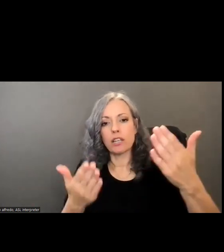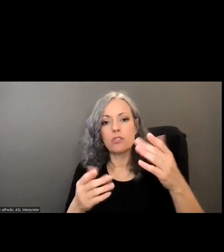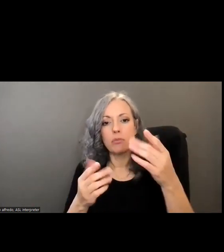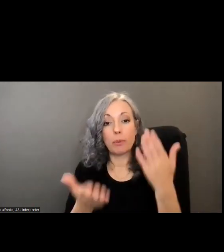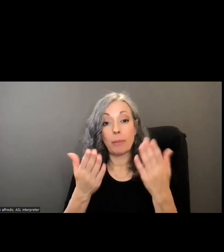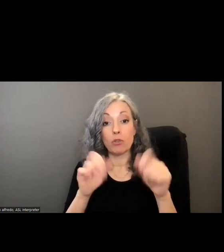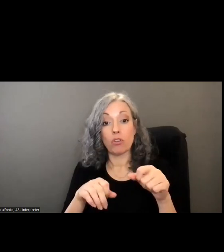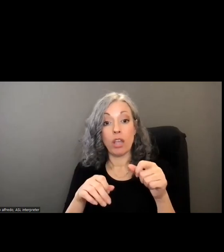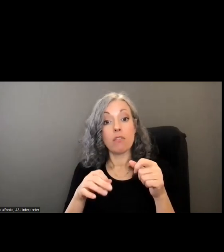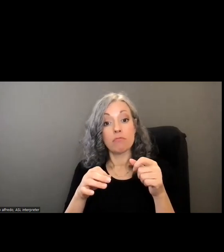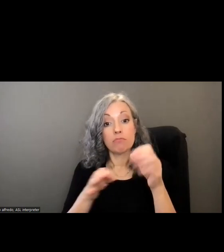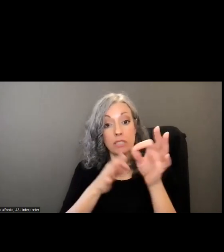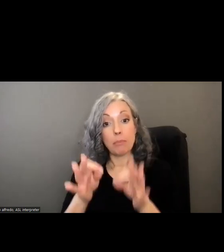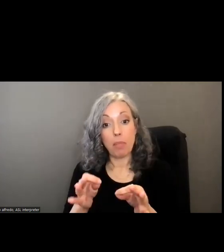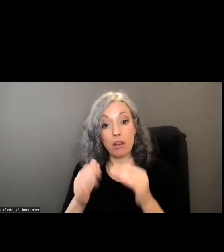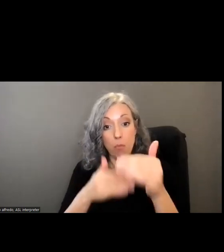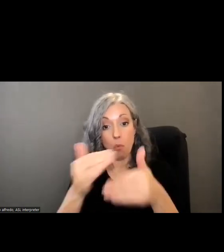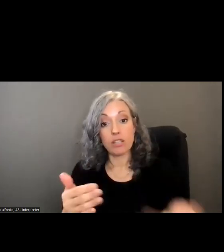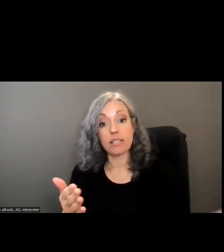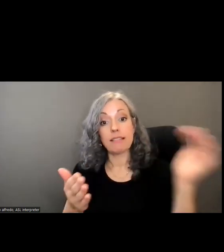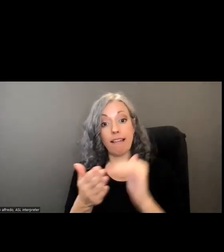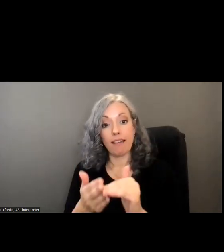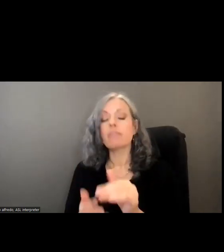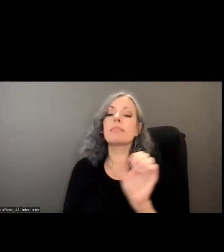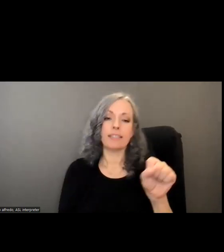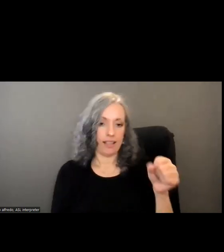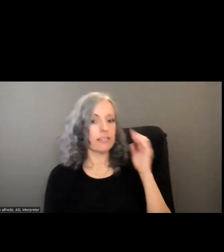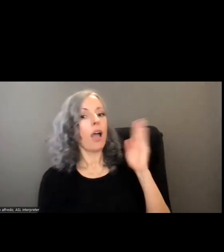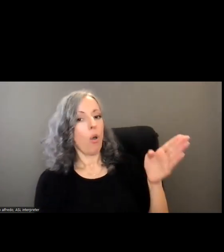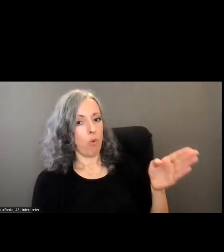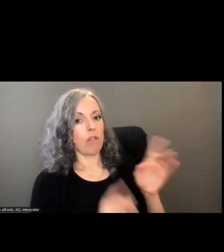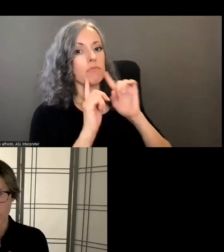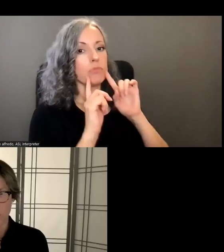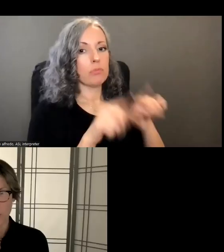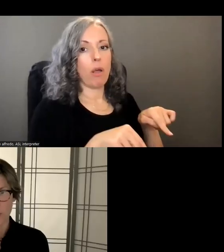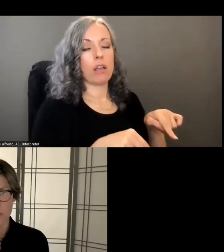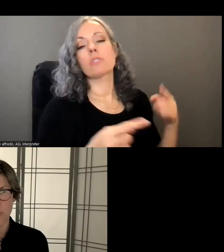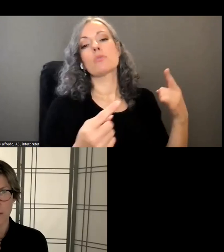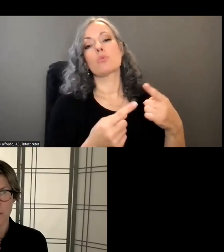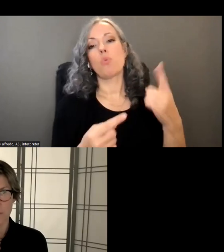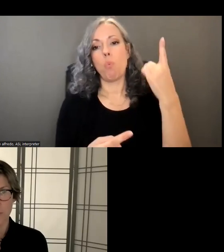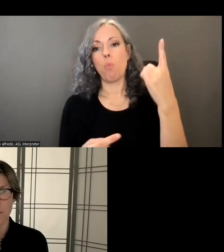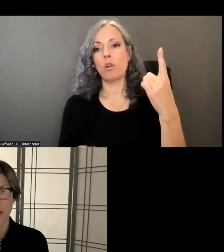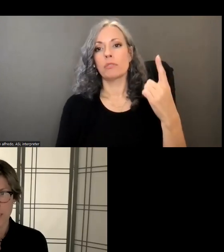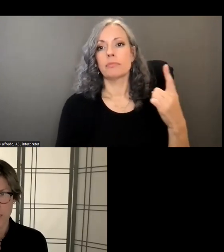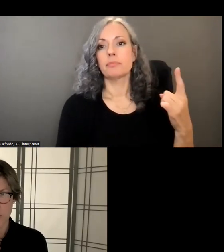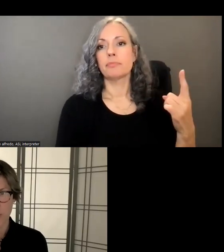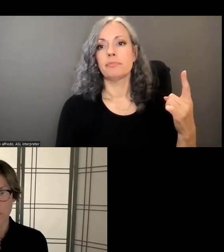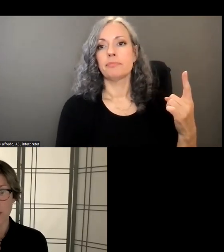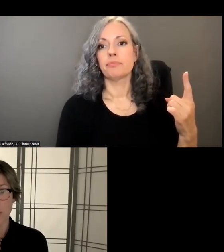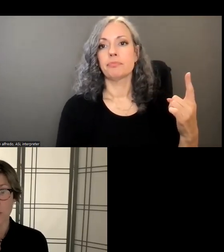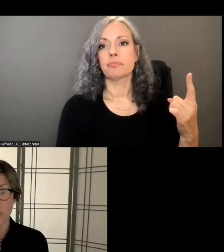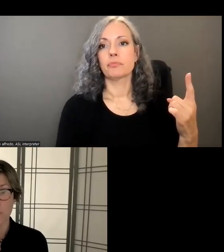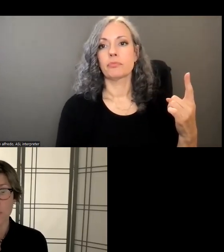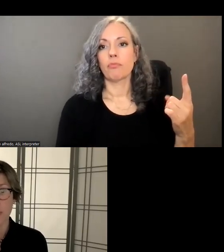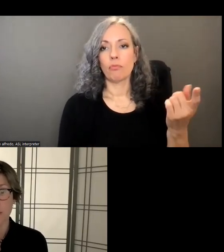process again yeah i certainly will um and and in response to one of the questions about ideas or